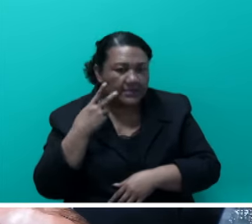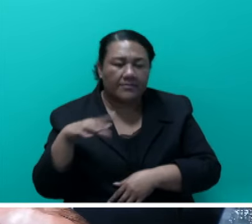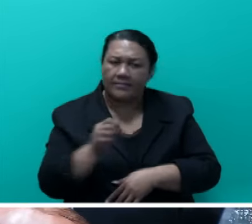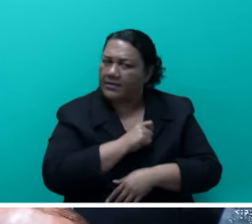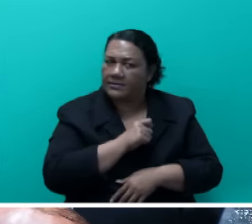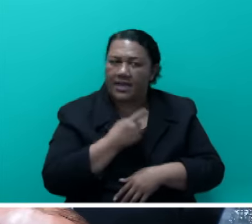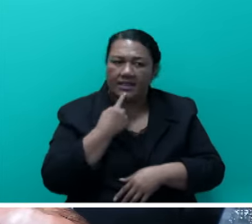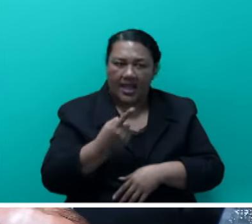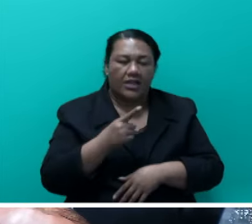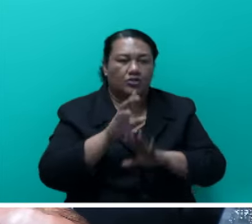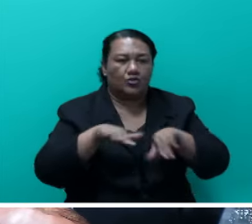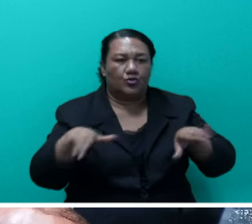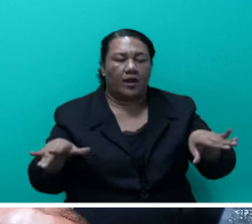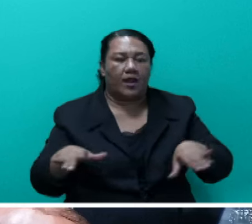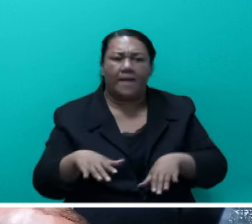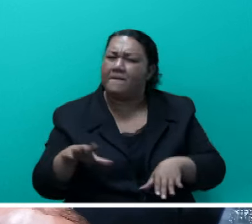Don't do drugs.